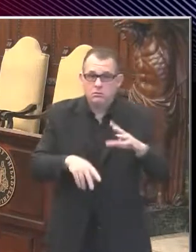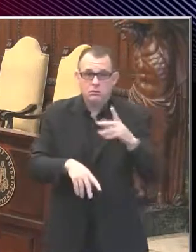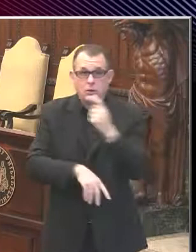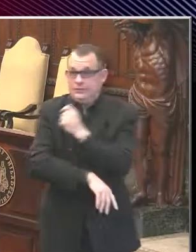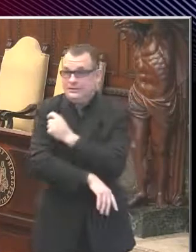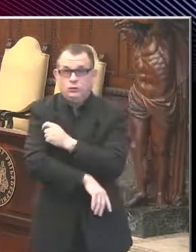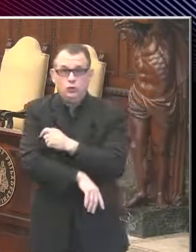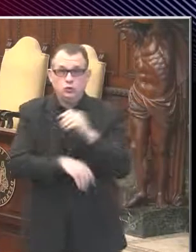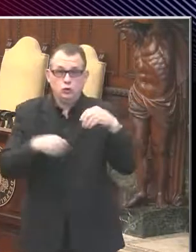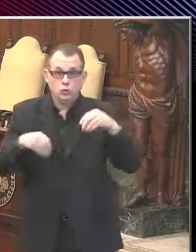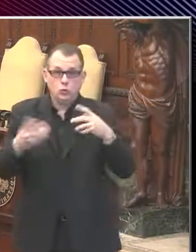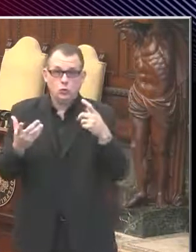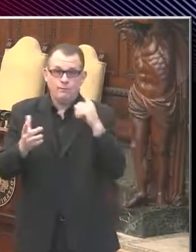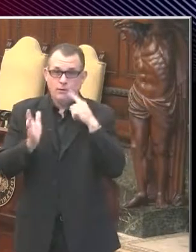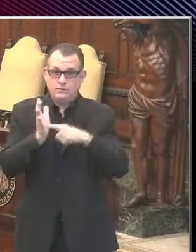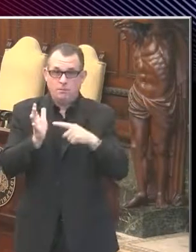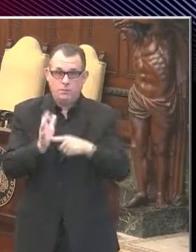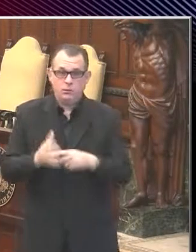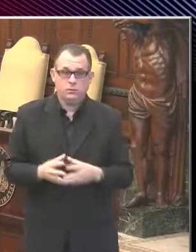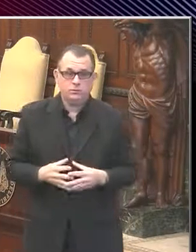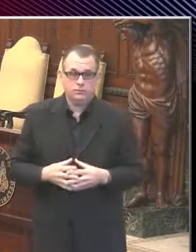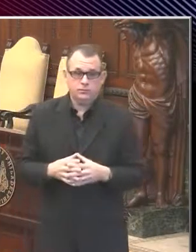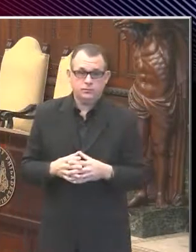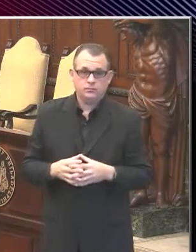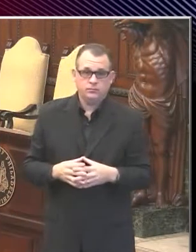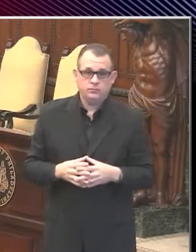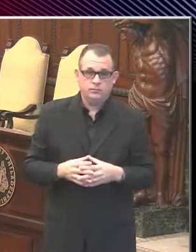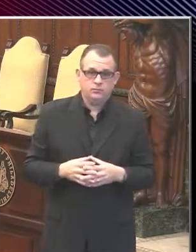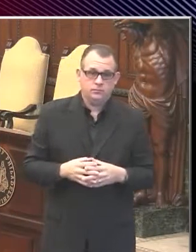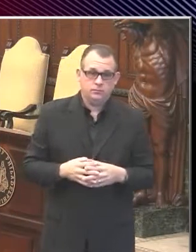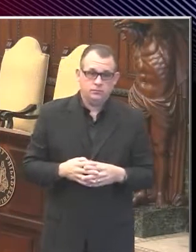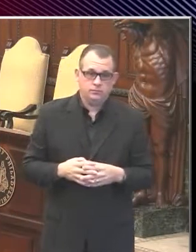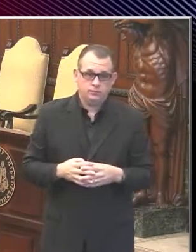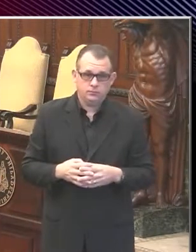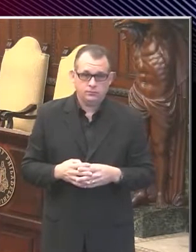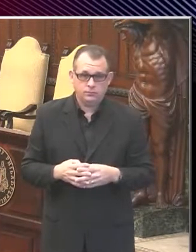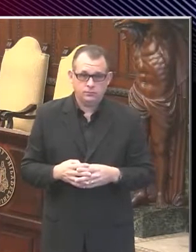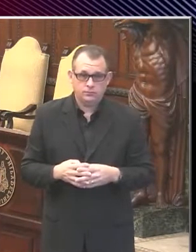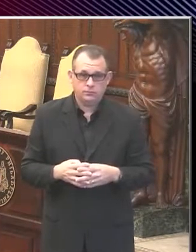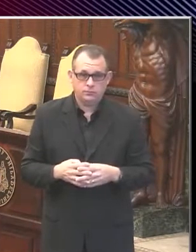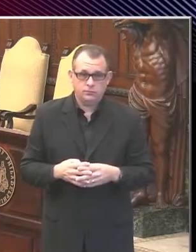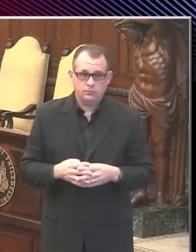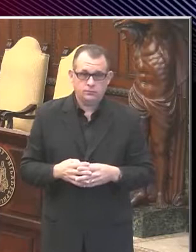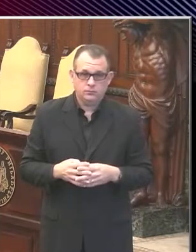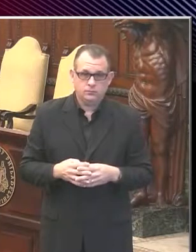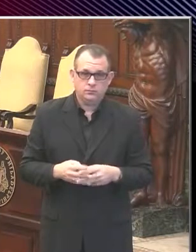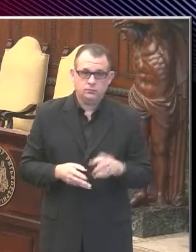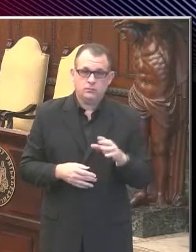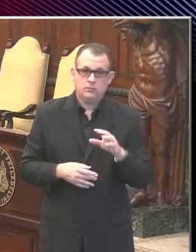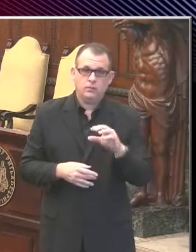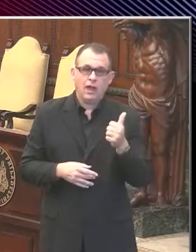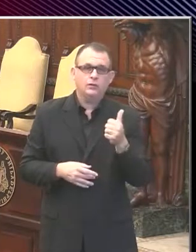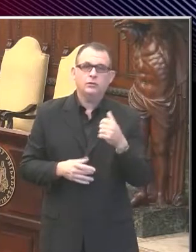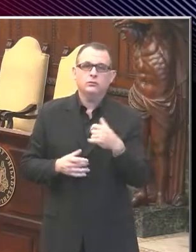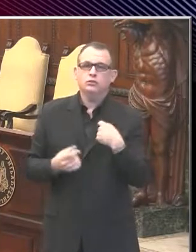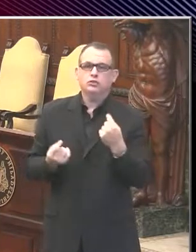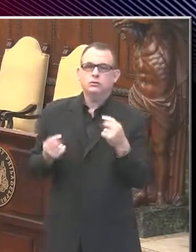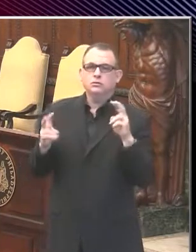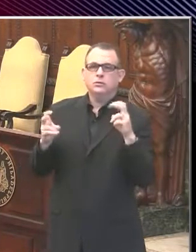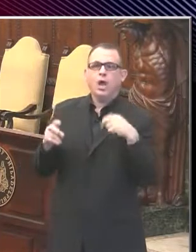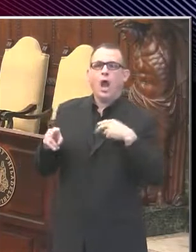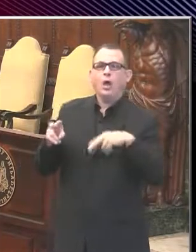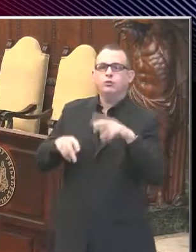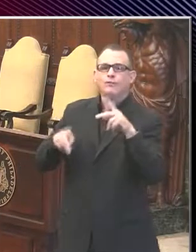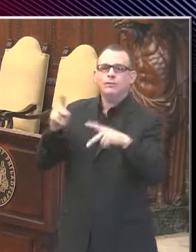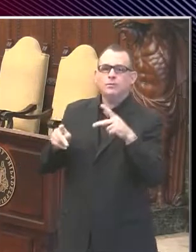are monitoring mask use with the statistics I presented just a little bit ago, just by observing how many people are wearing masks in SEPTA stations